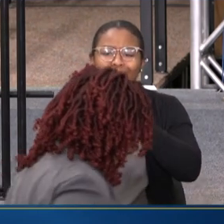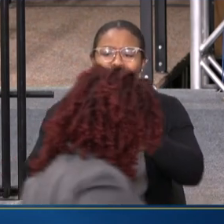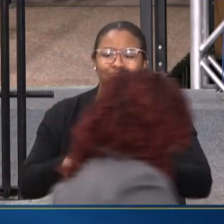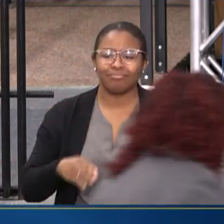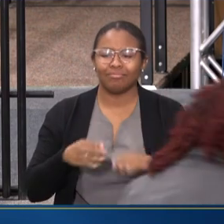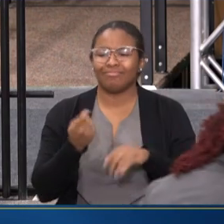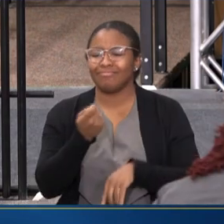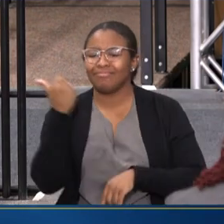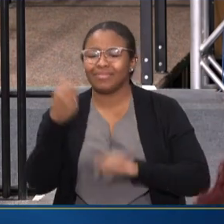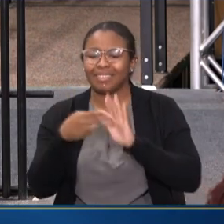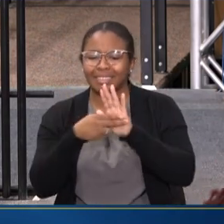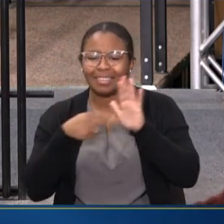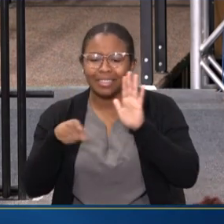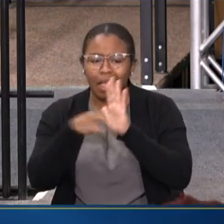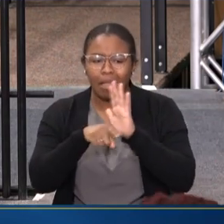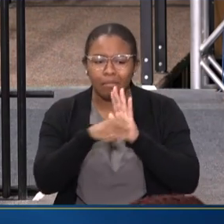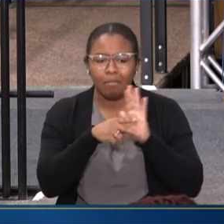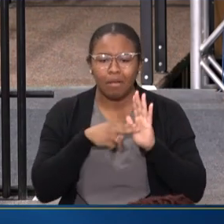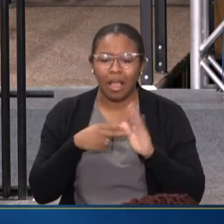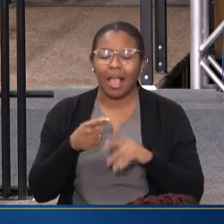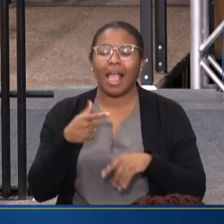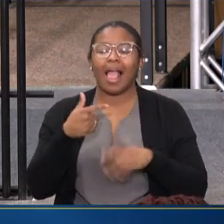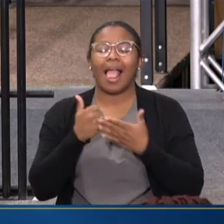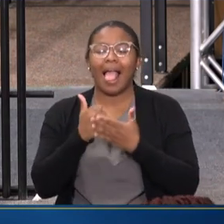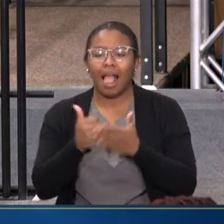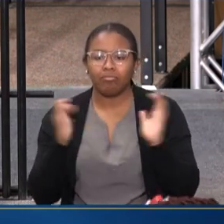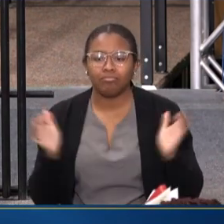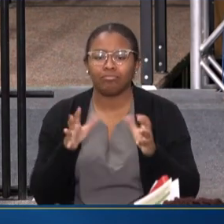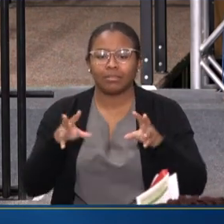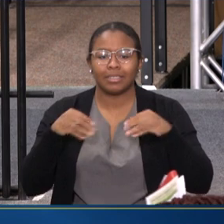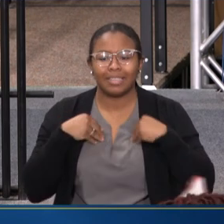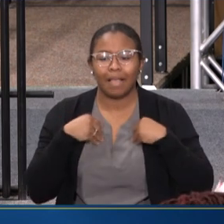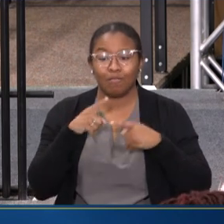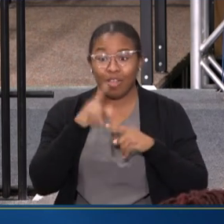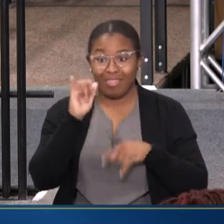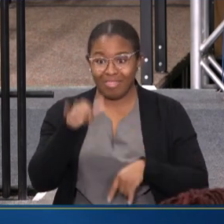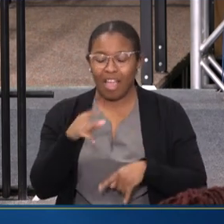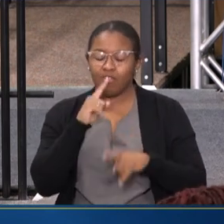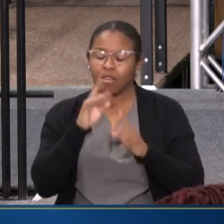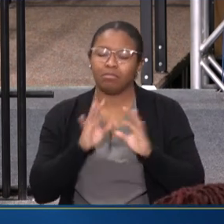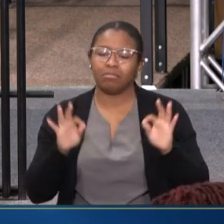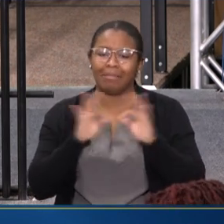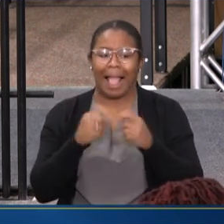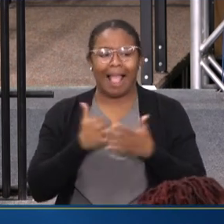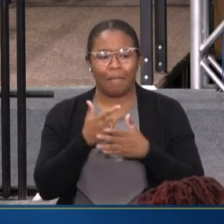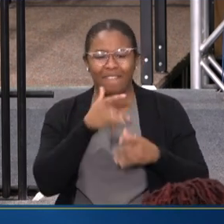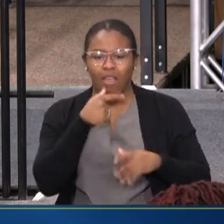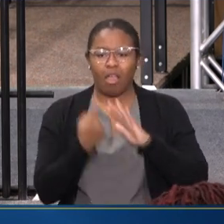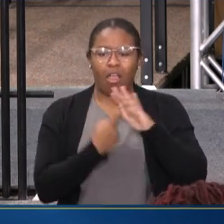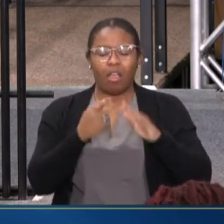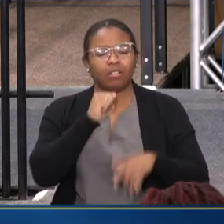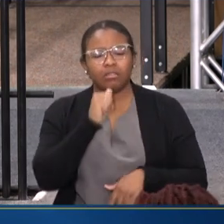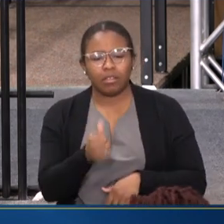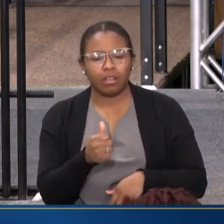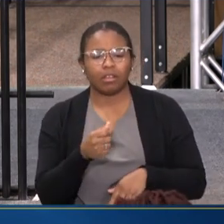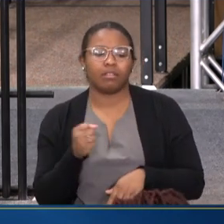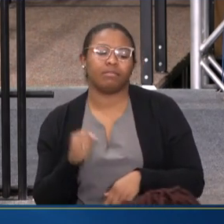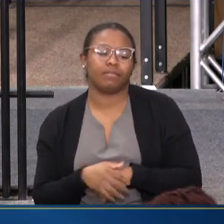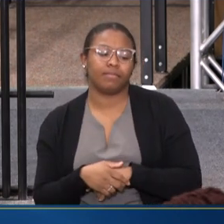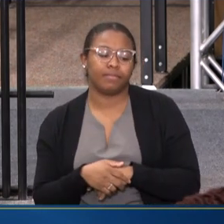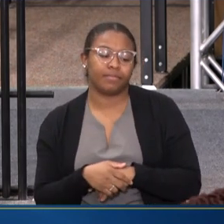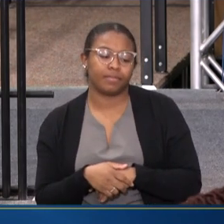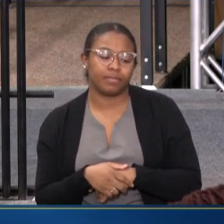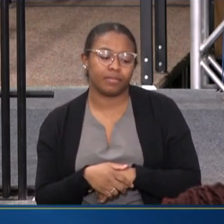PROMOTE ACCEPTANCE, AND SO THAT CONVERSATION IS JUST SO CRITICAL AND HELPS PEOPLE TO FEEL LIKE THEY'RE NOT ALONE AS WELL. YOU KNOW, IN TERMS